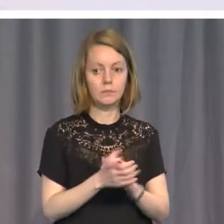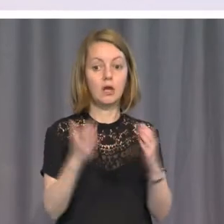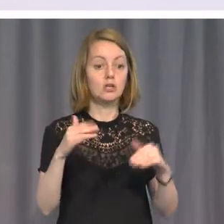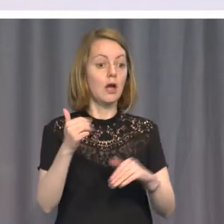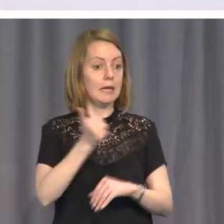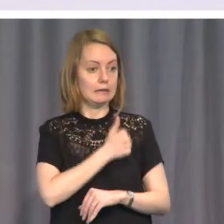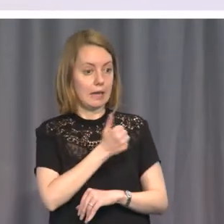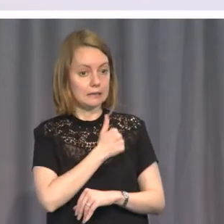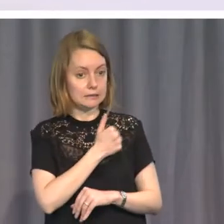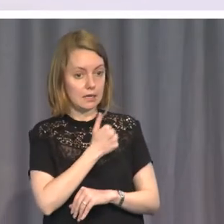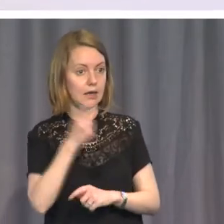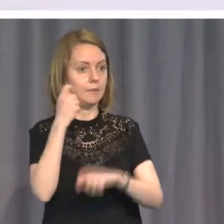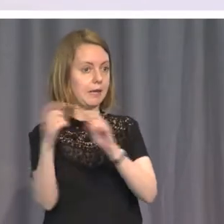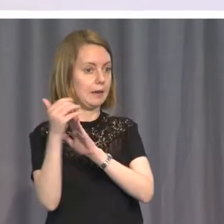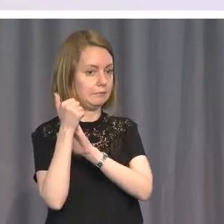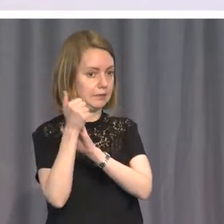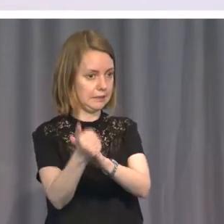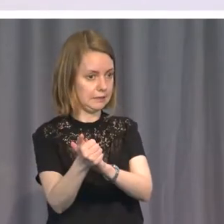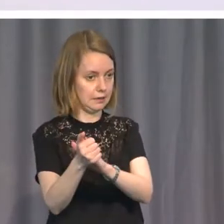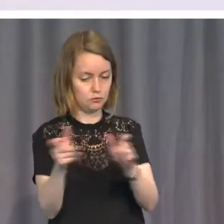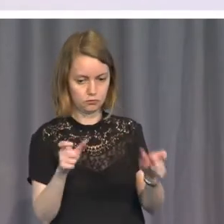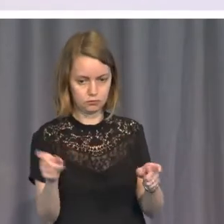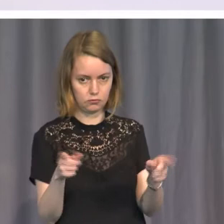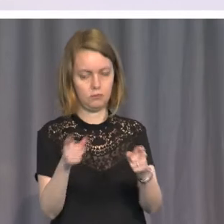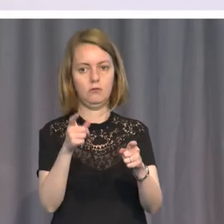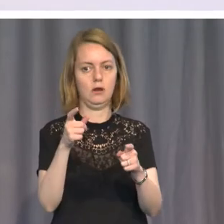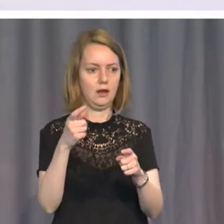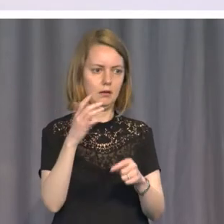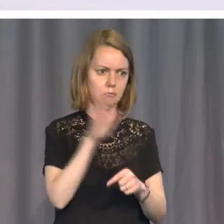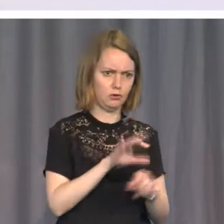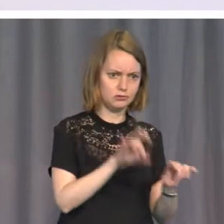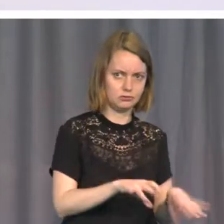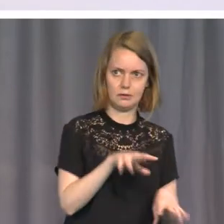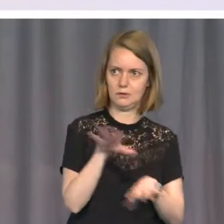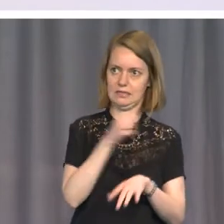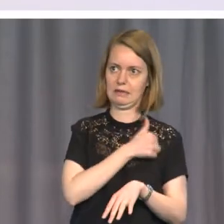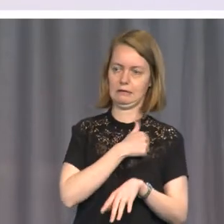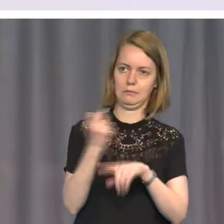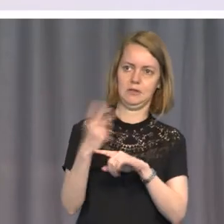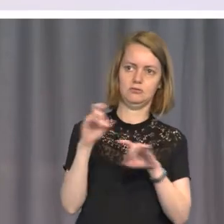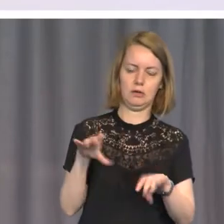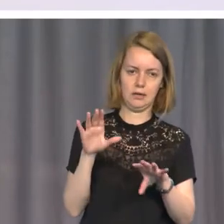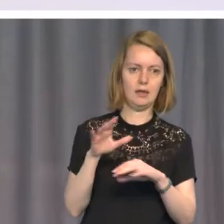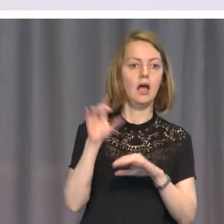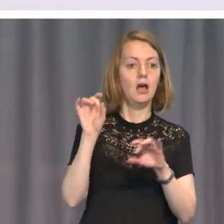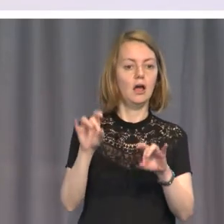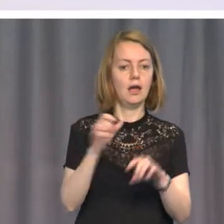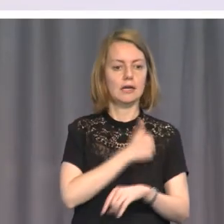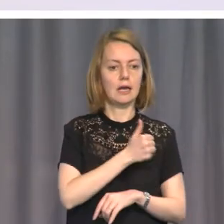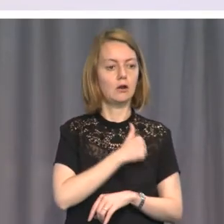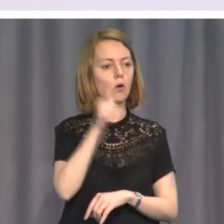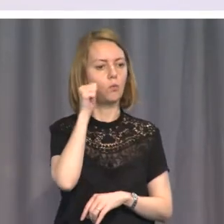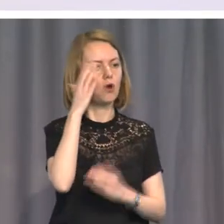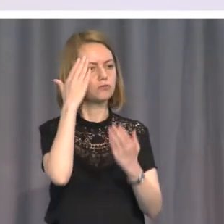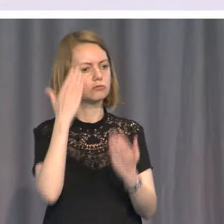is for Australian expatriates when Canada outshines them. In refusing to pay respect